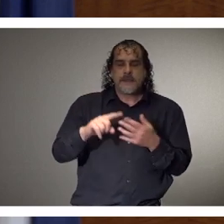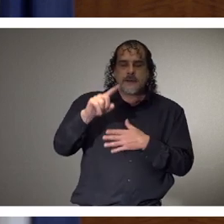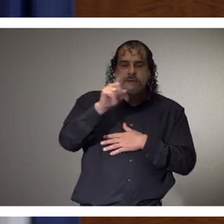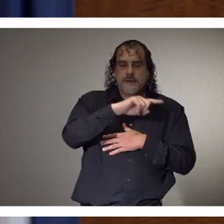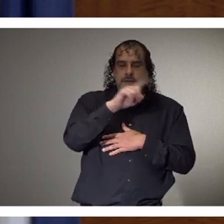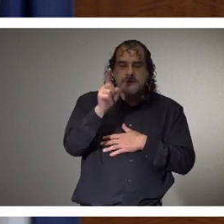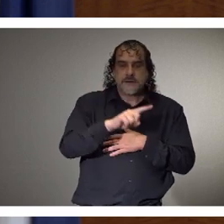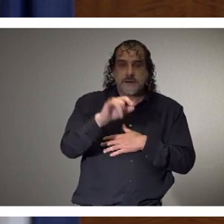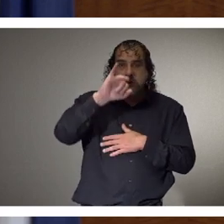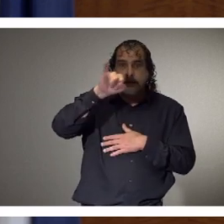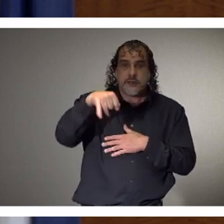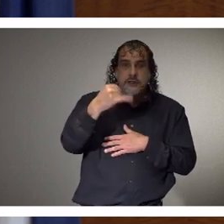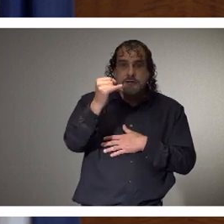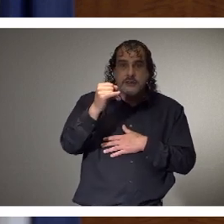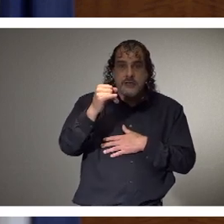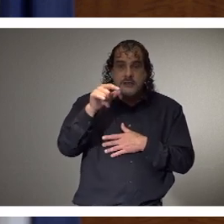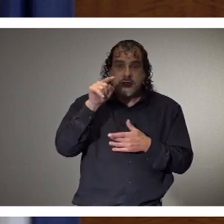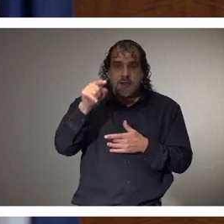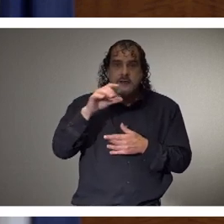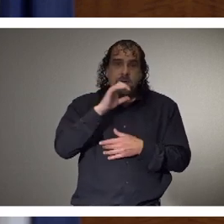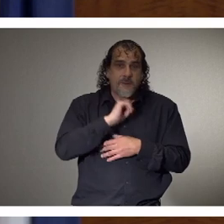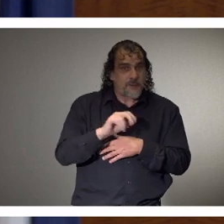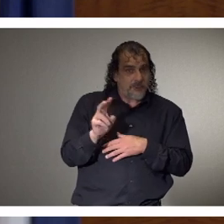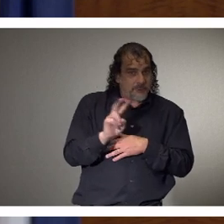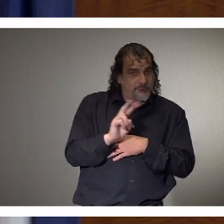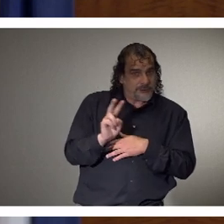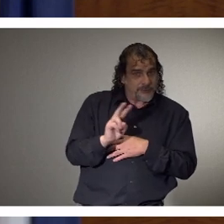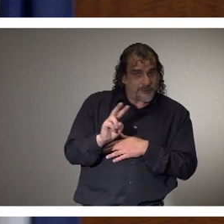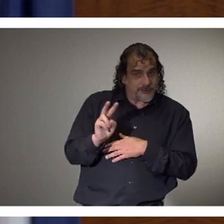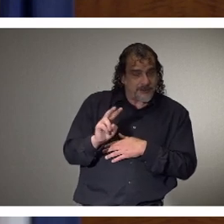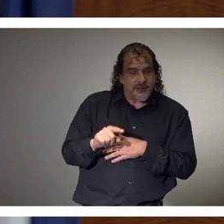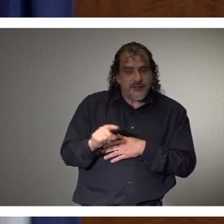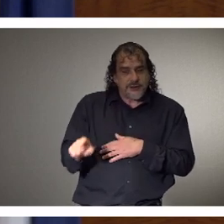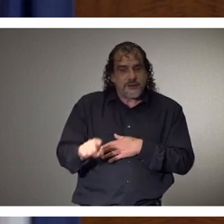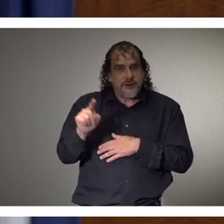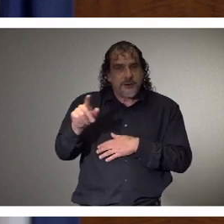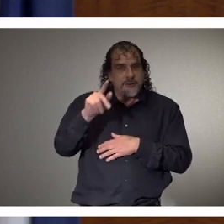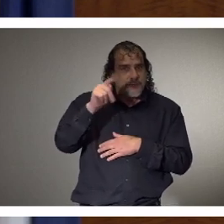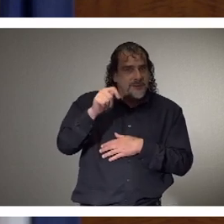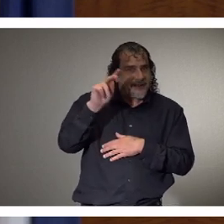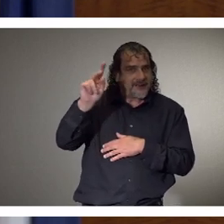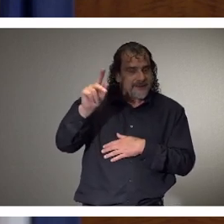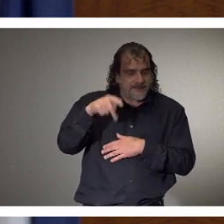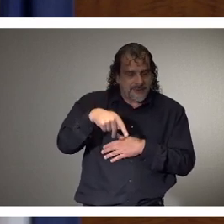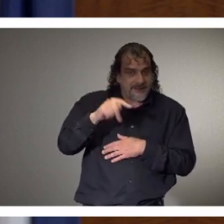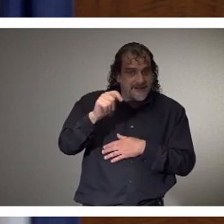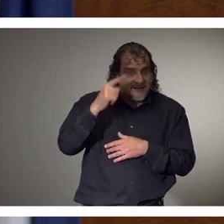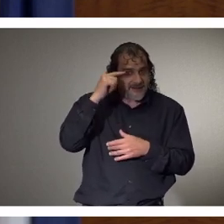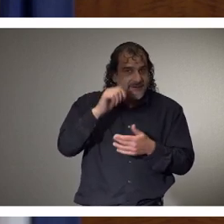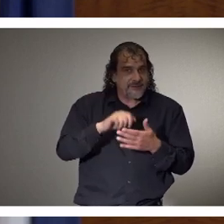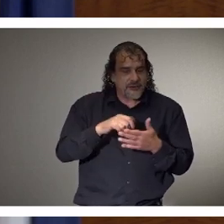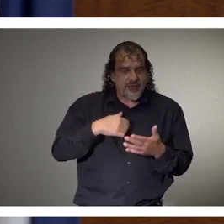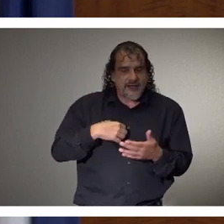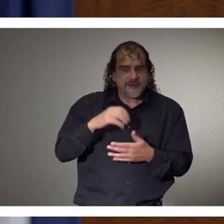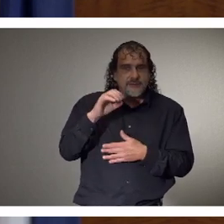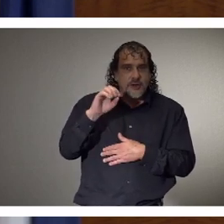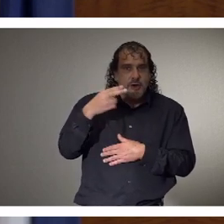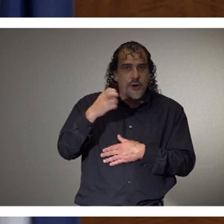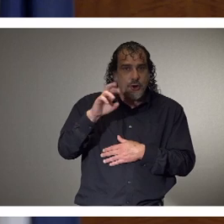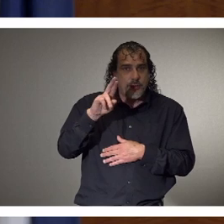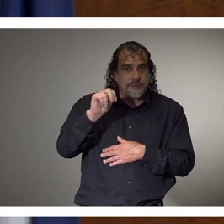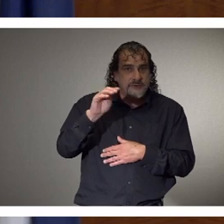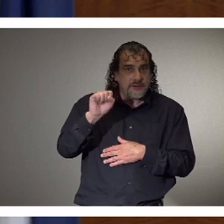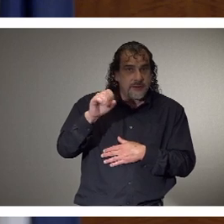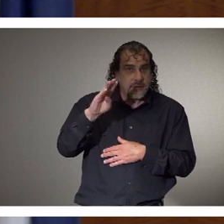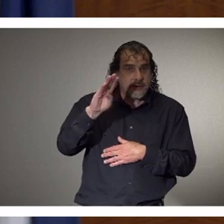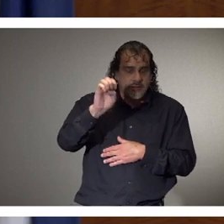Grimes is a two-year-old. She goes to PT three times a week because she has Herbs Palsy, and she has been